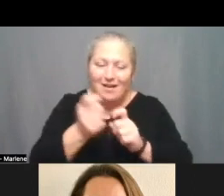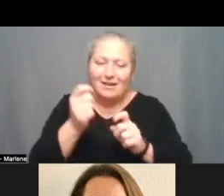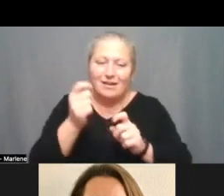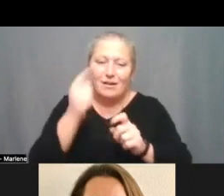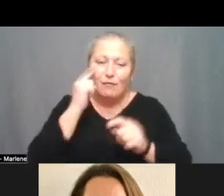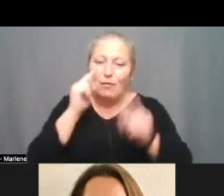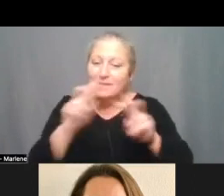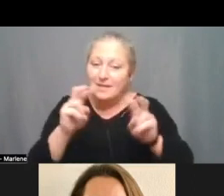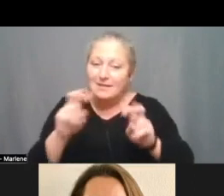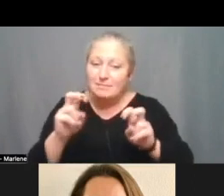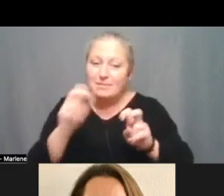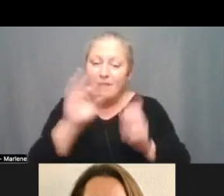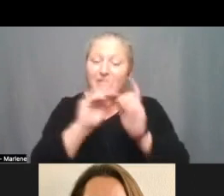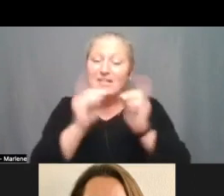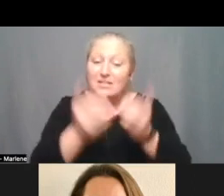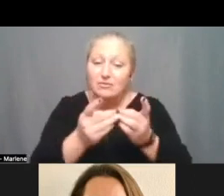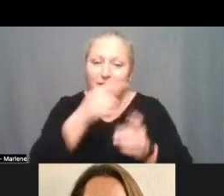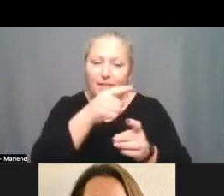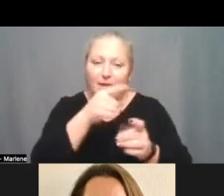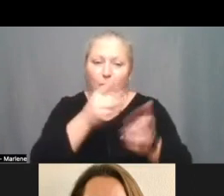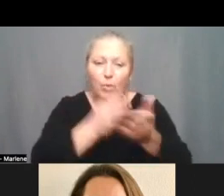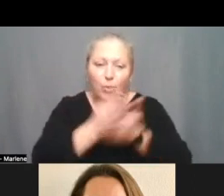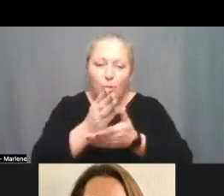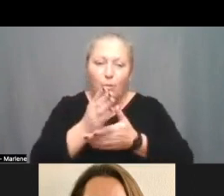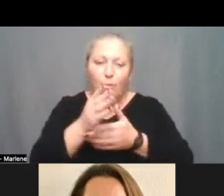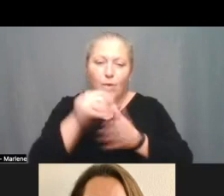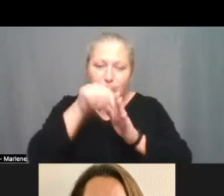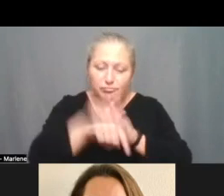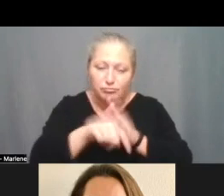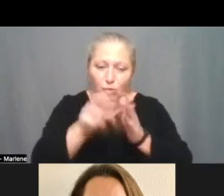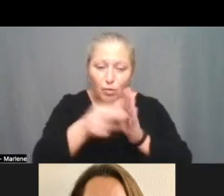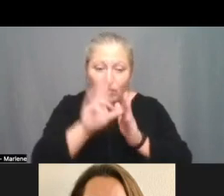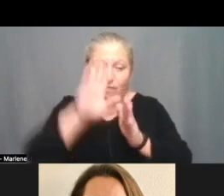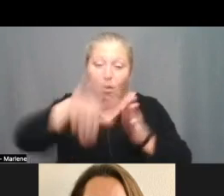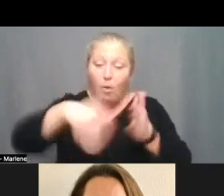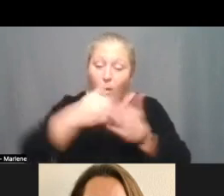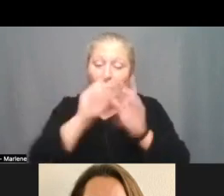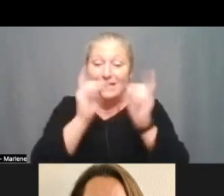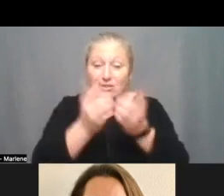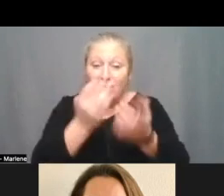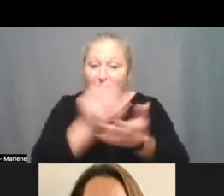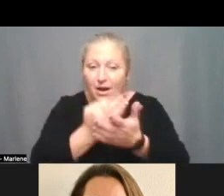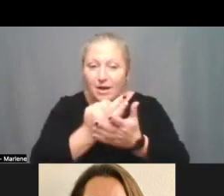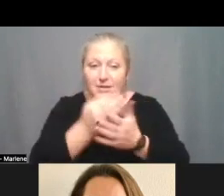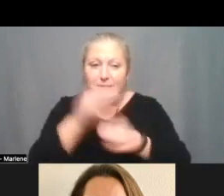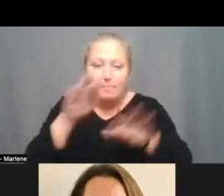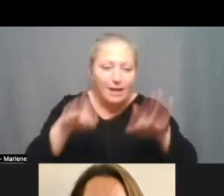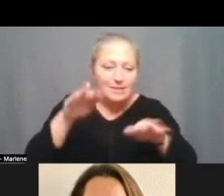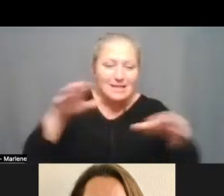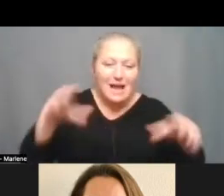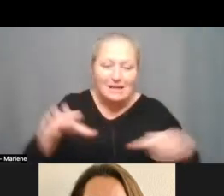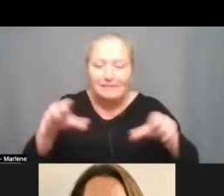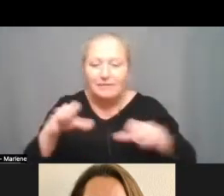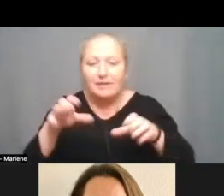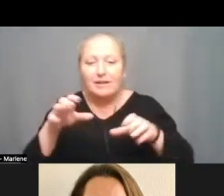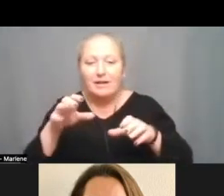of the district they went through a comprehensive review of all the district funds i looked at fund balances looked at activity looked